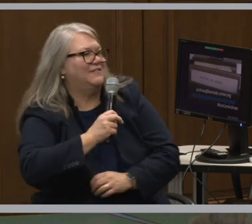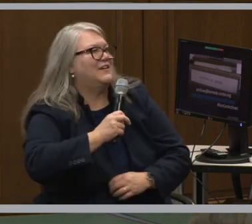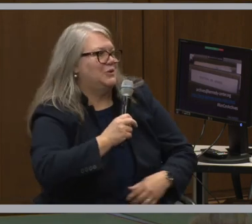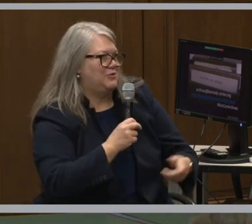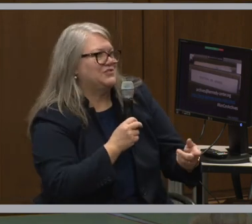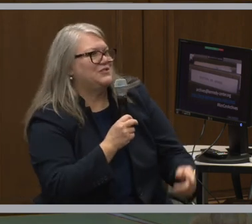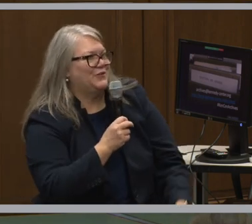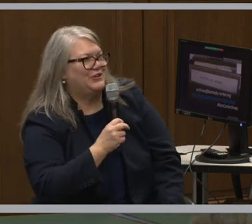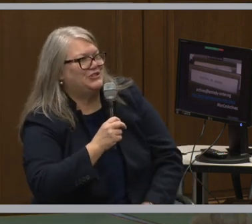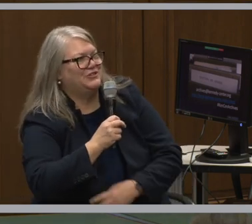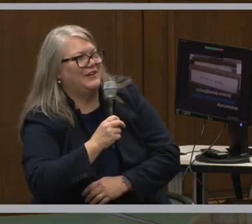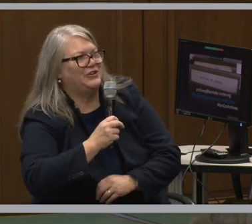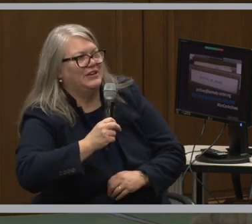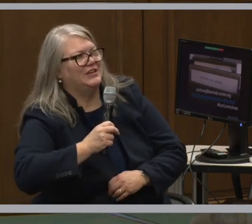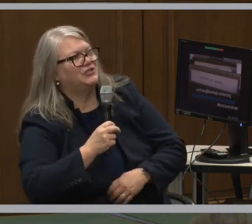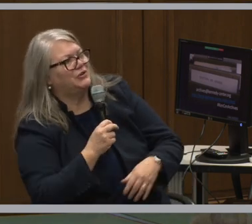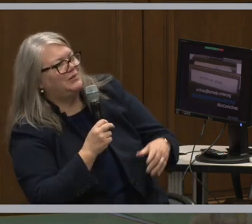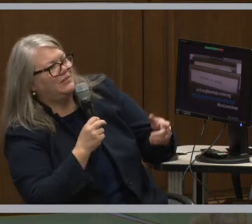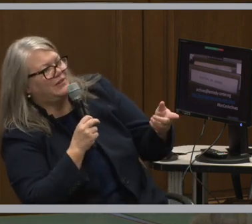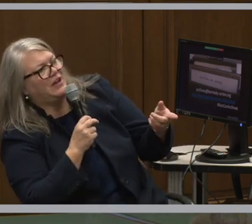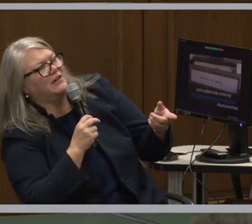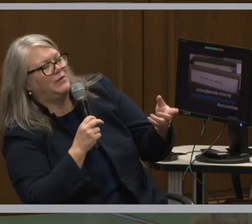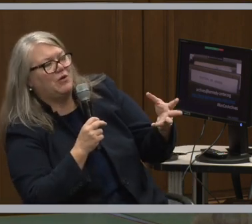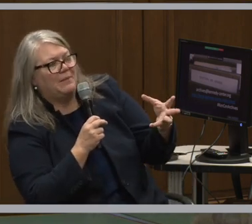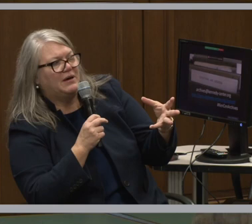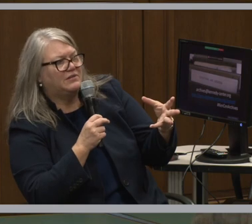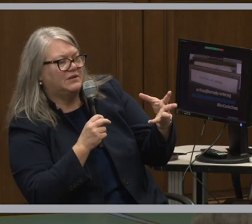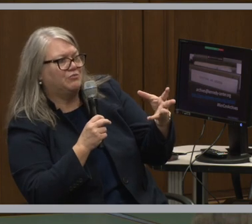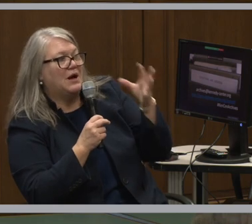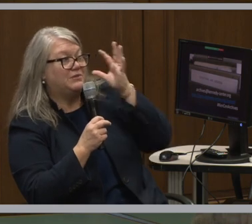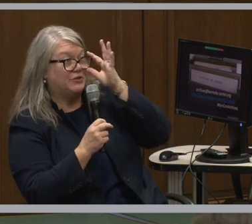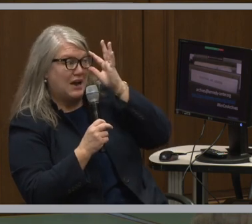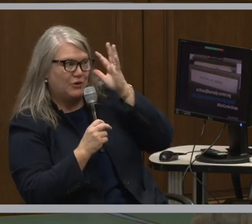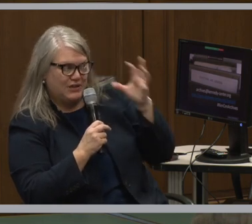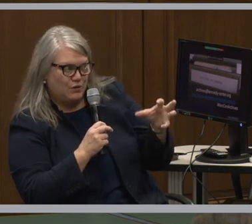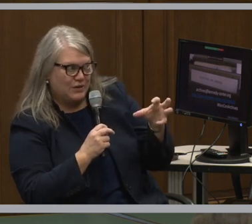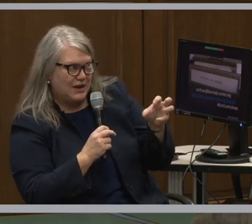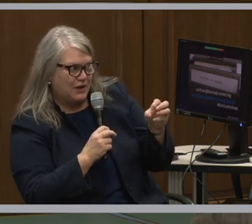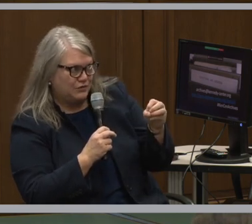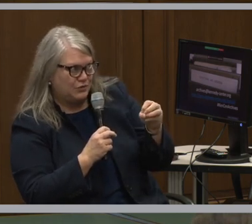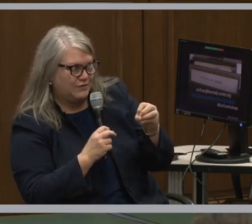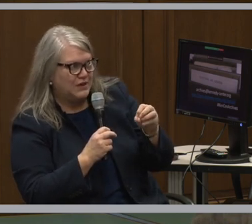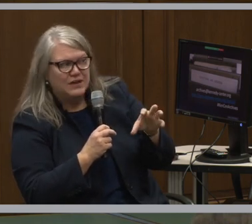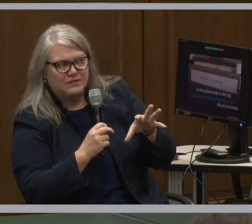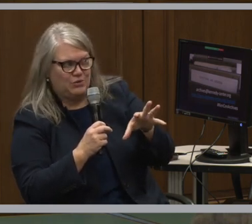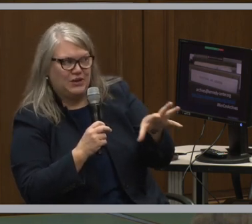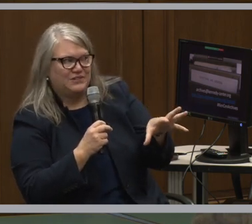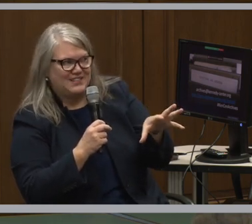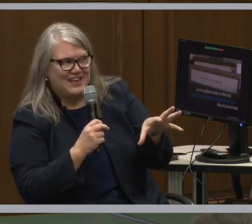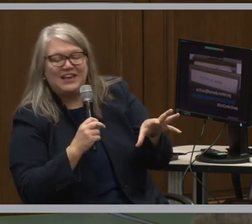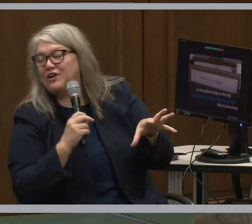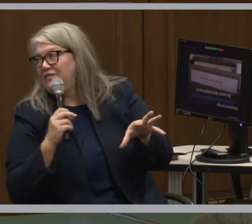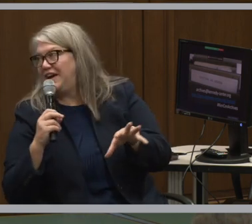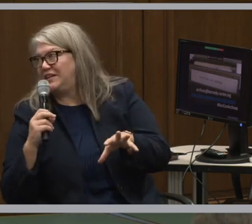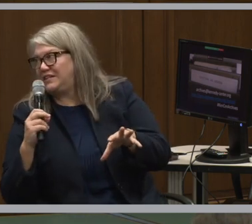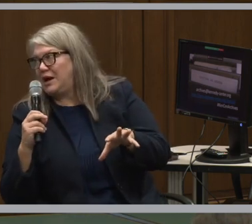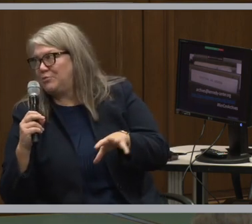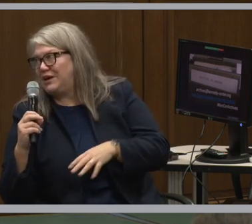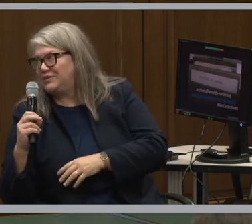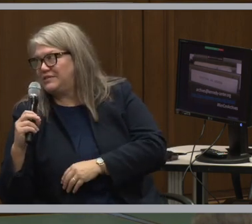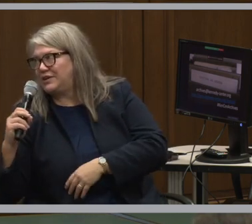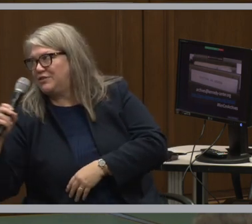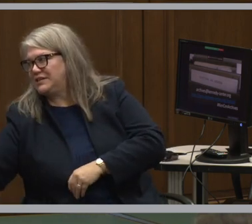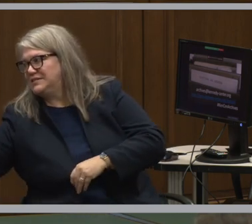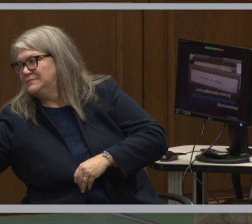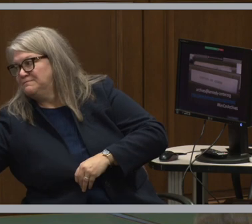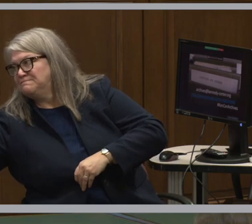And I've got a follow-up question for you, too, if I could. In terms of care of the props, they're out in the warehouse, sort of someone else is taking care of that at the